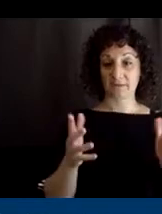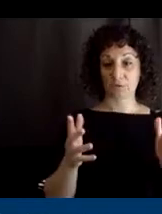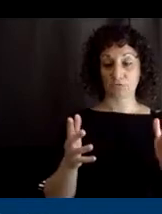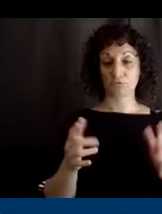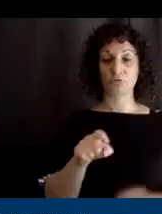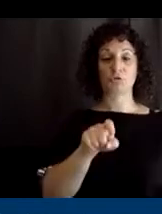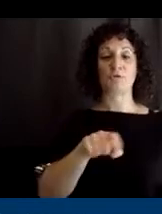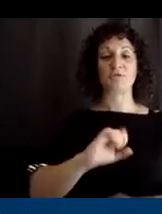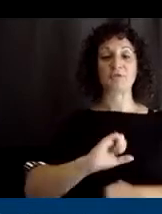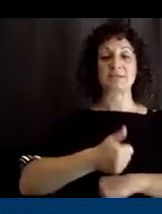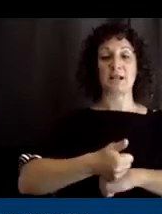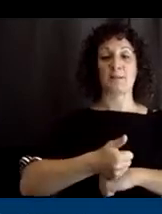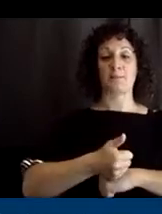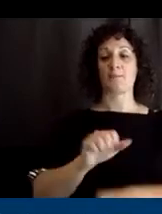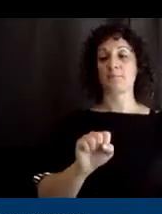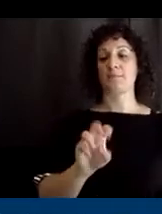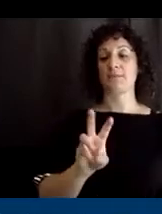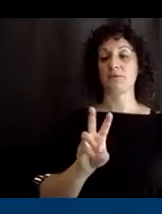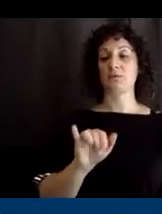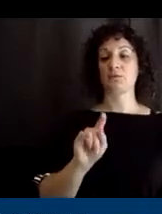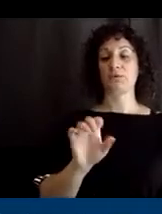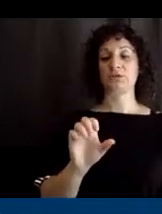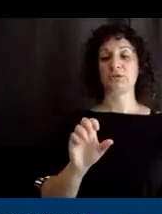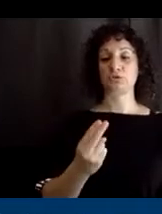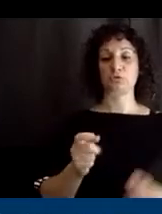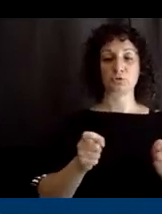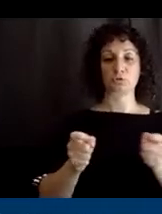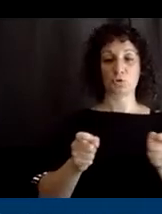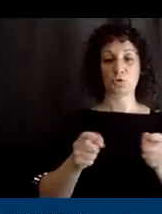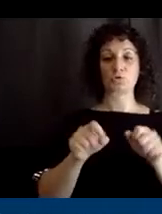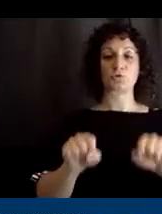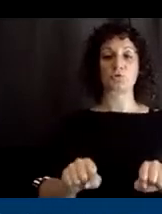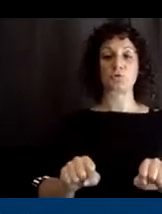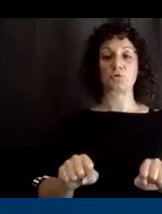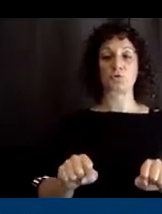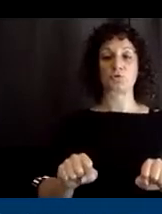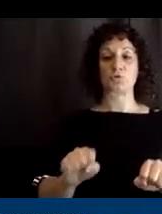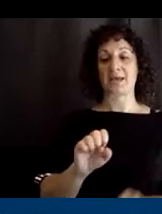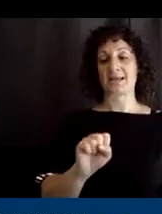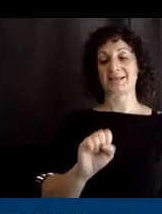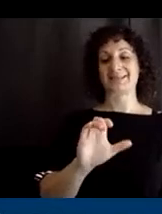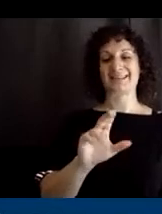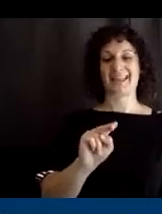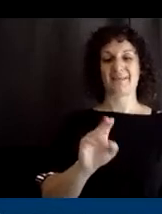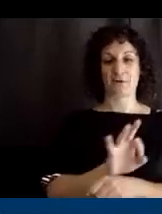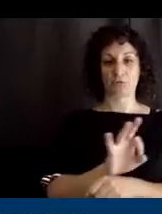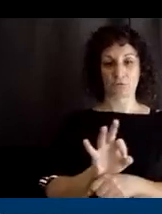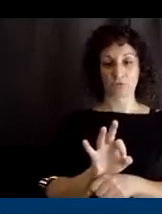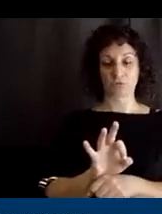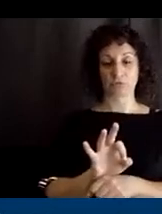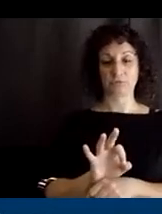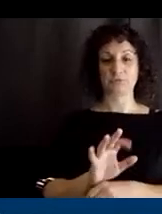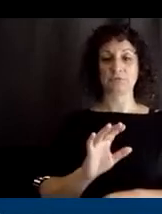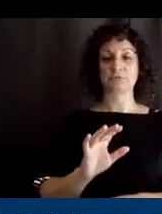to set it up with switch control in order to perform scanning functions. To do this, you'll go into settings,